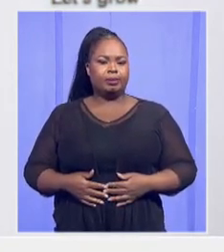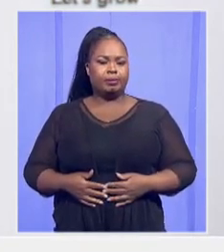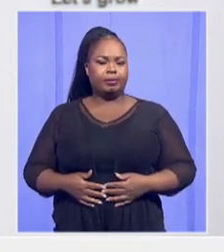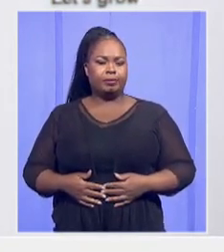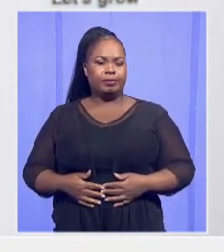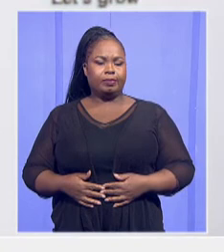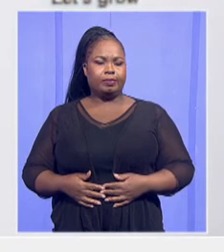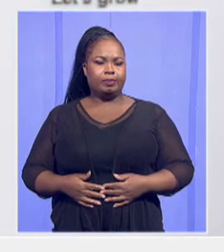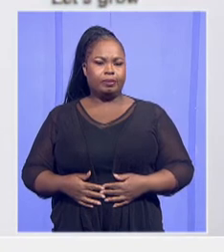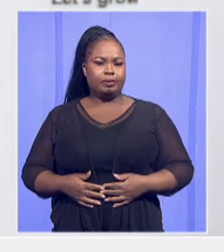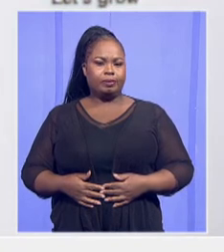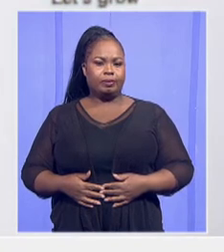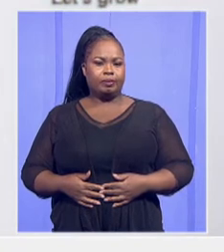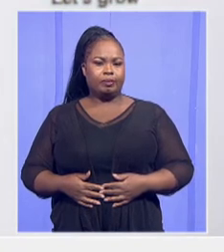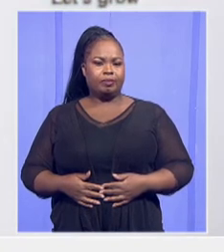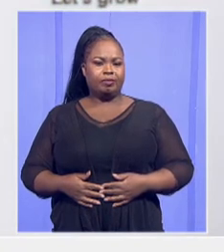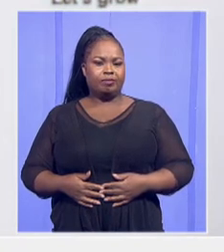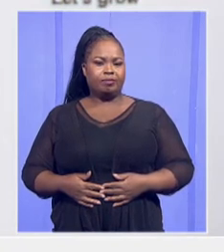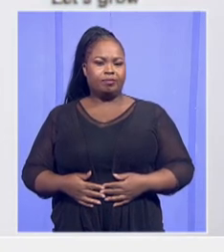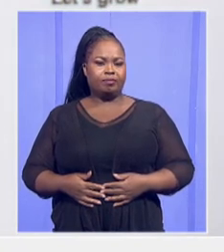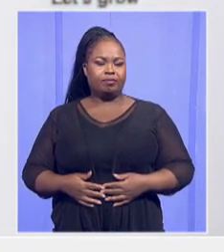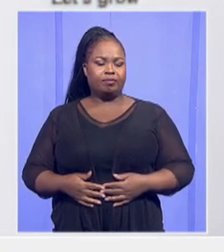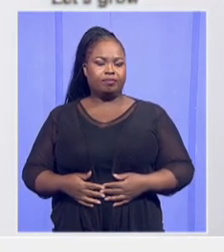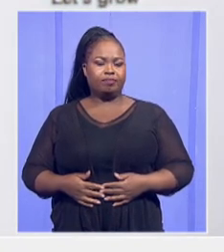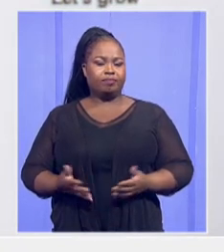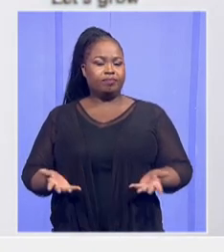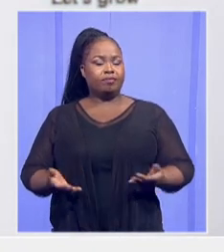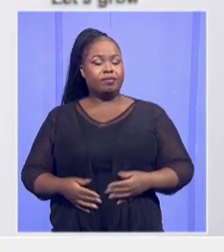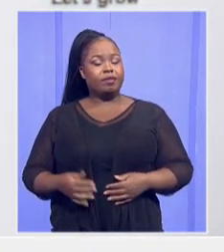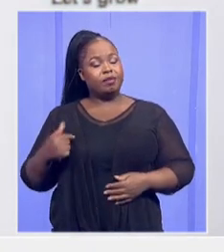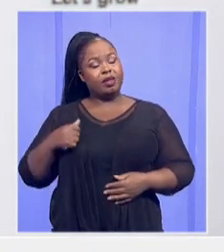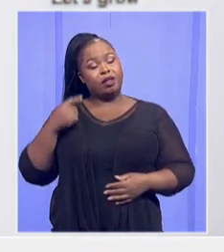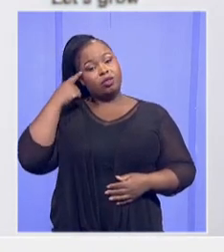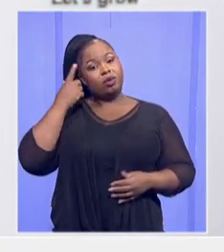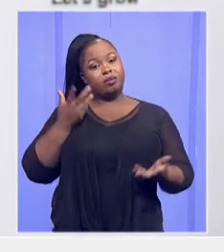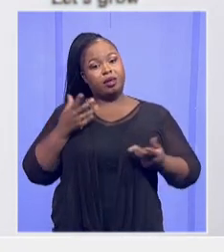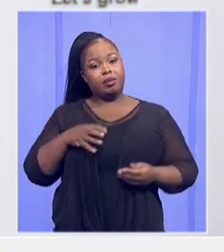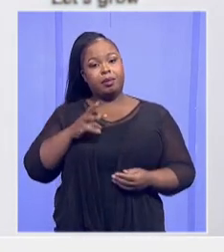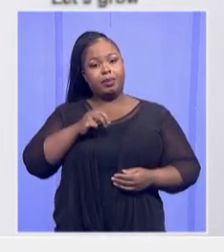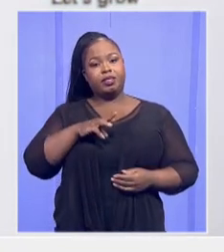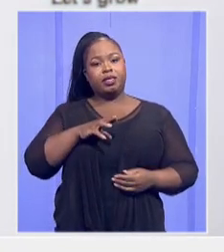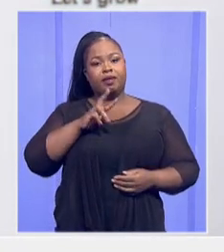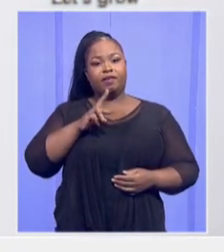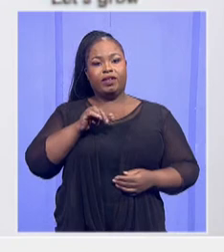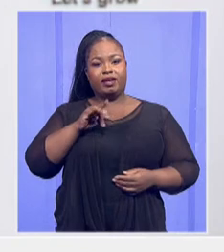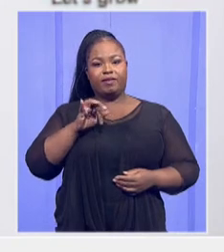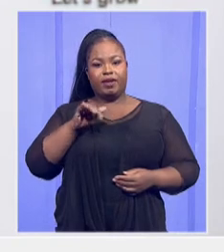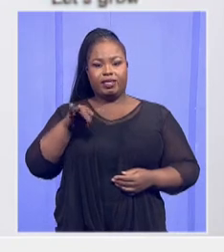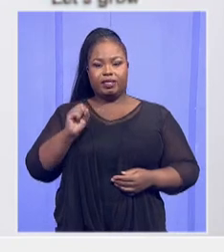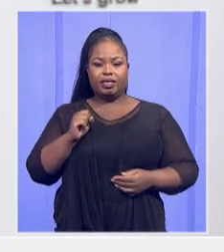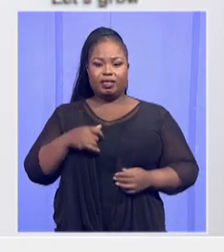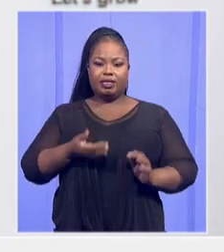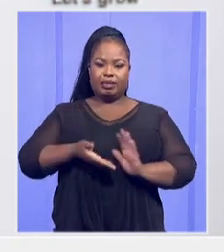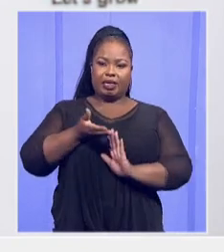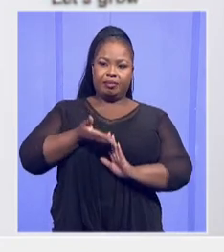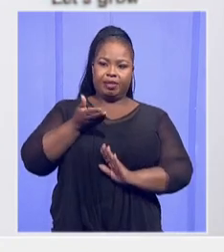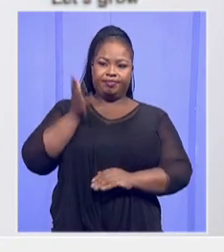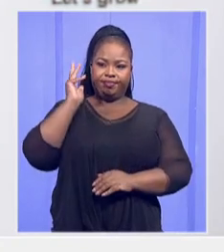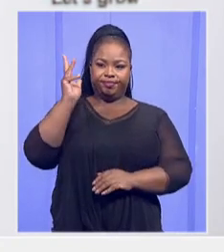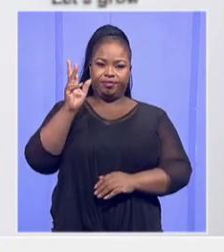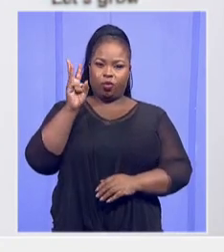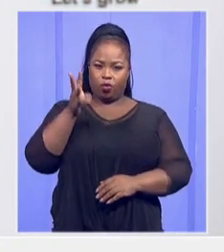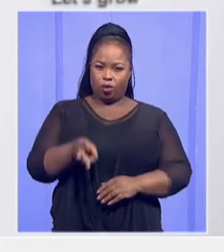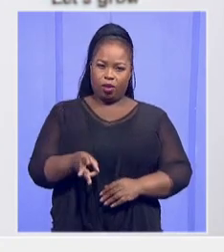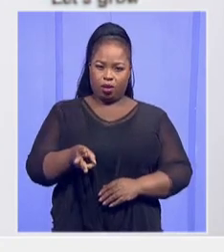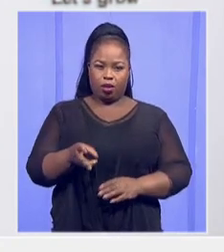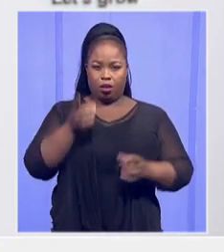But I thought, because Mr. van der Waesersen will just give you a sense and update the nation. We will give you all